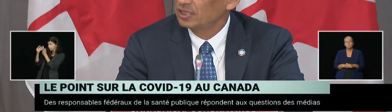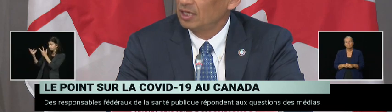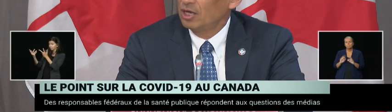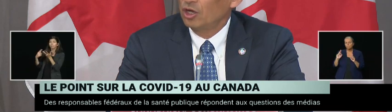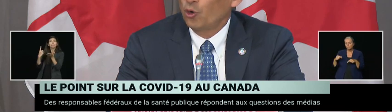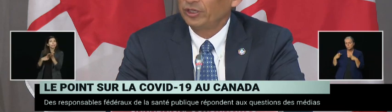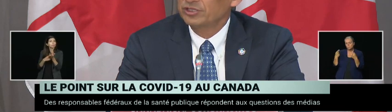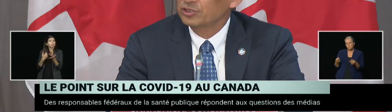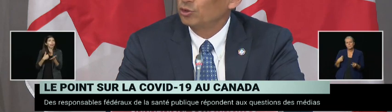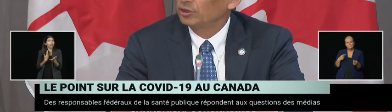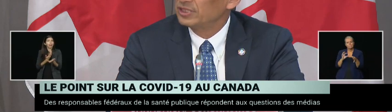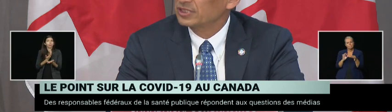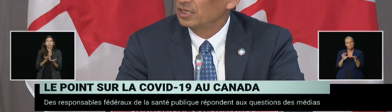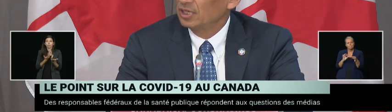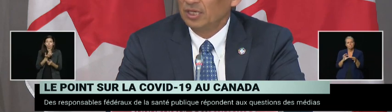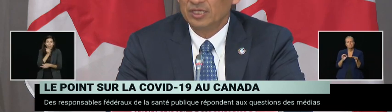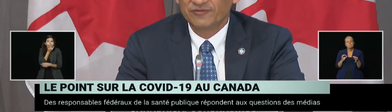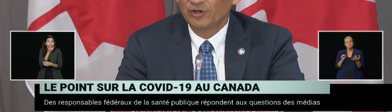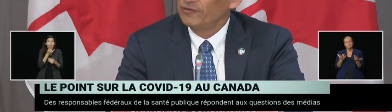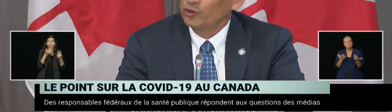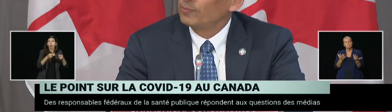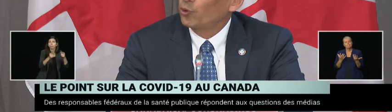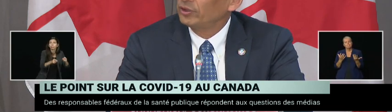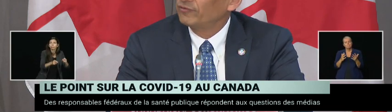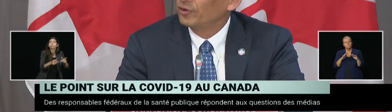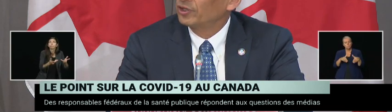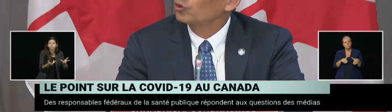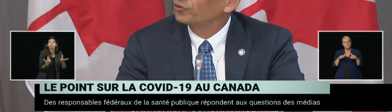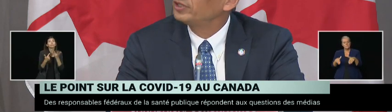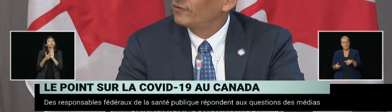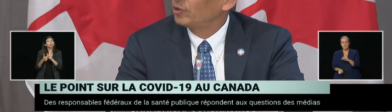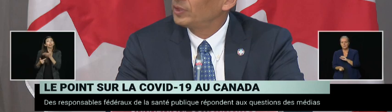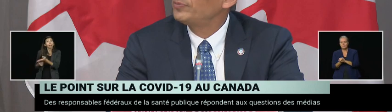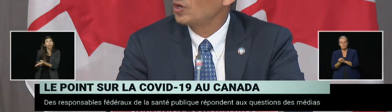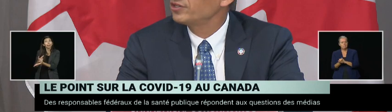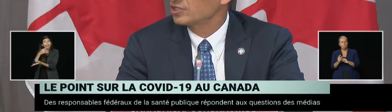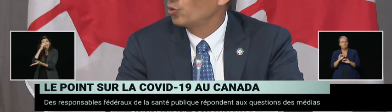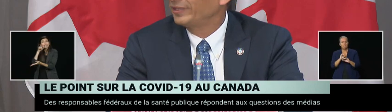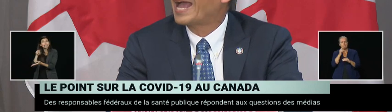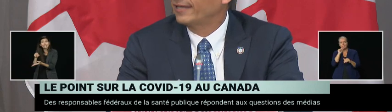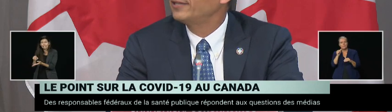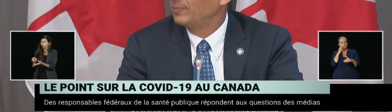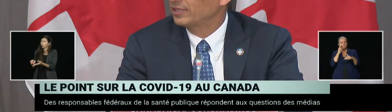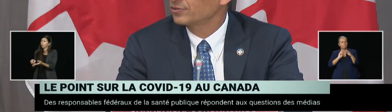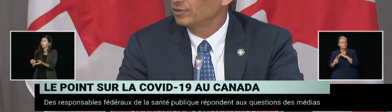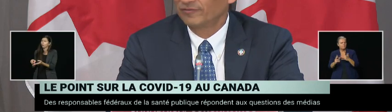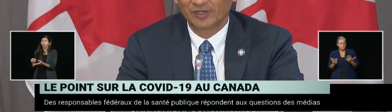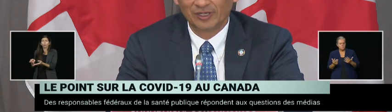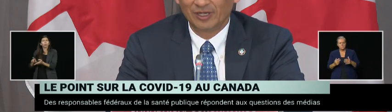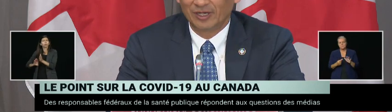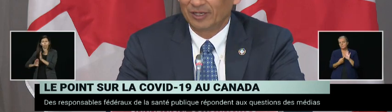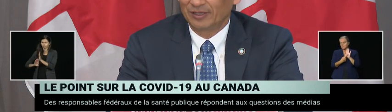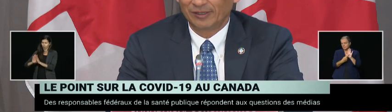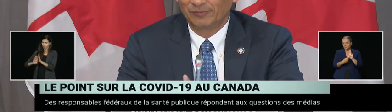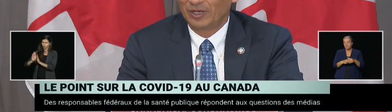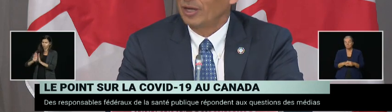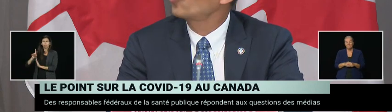kids, going to school is very, very important for their growth and development beyond just, quote, academic sort of